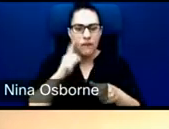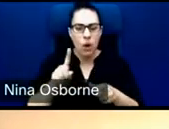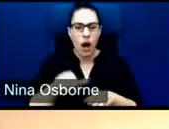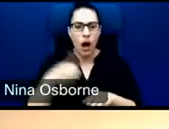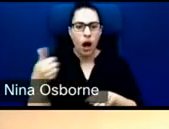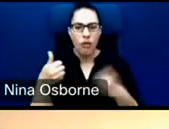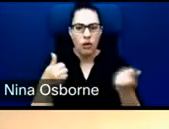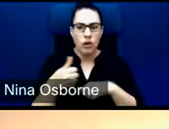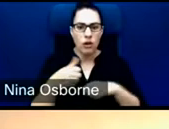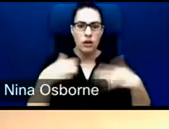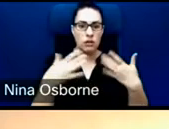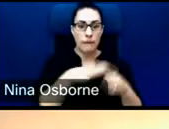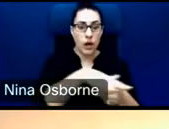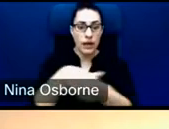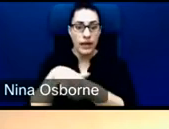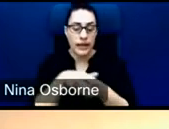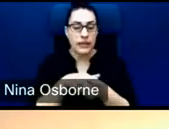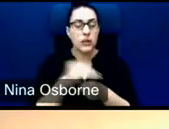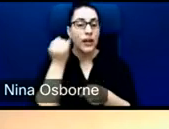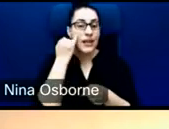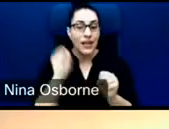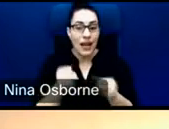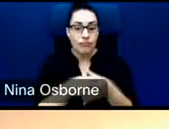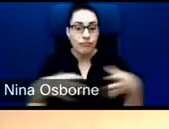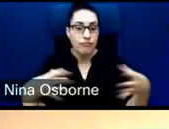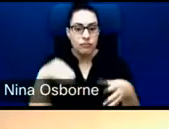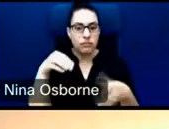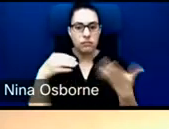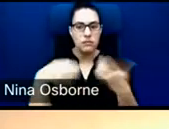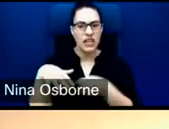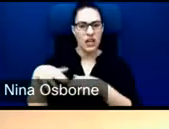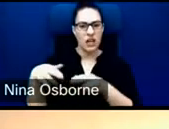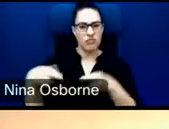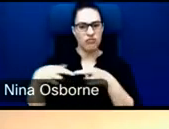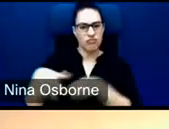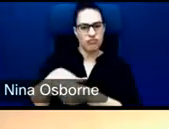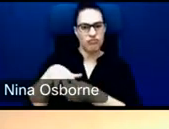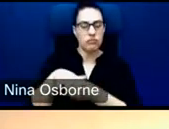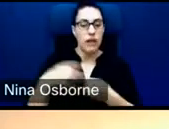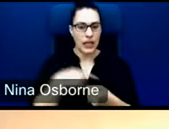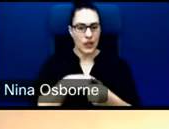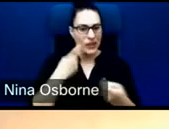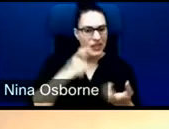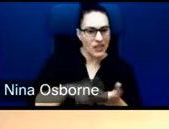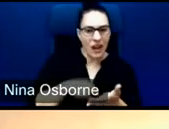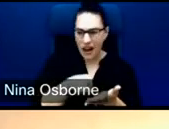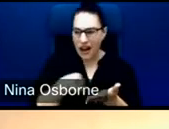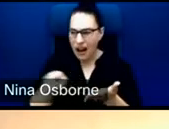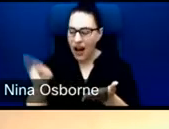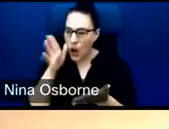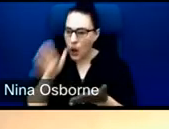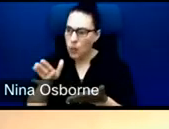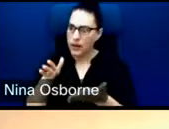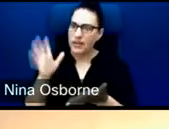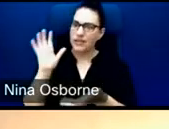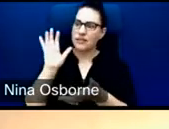expand in the current market. And we saw all the tenants of that in this project. then finally, just one point I wanted to mention